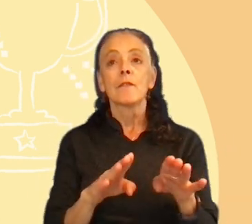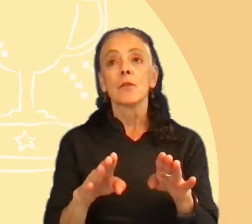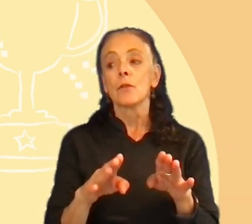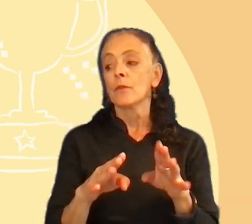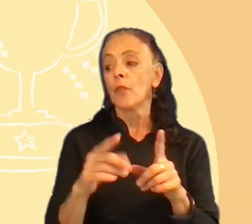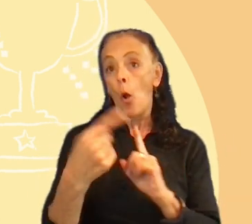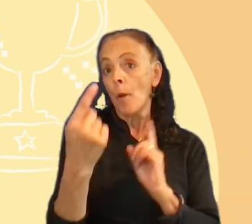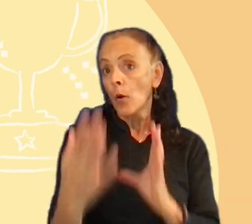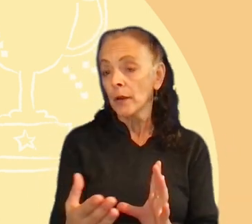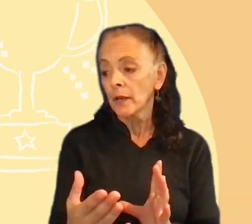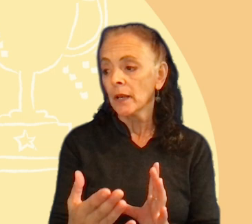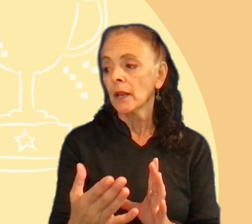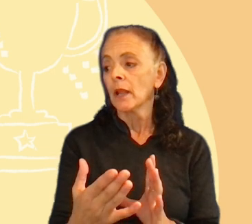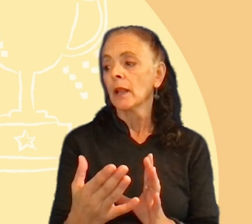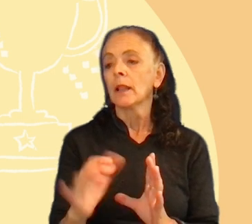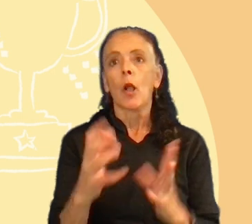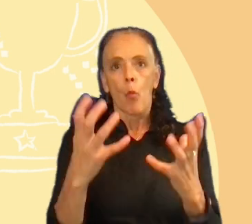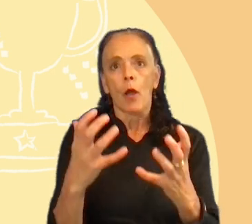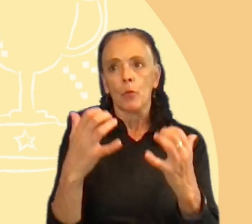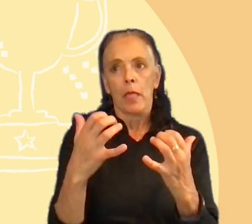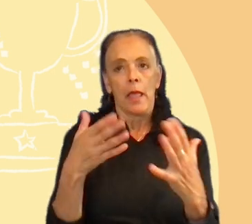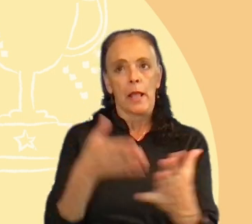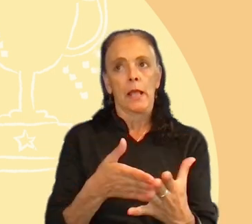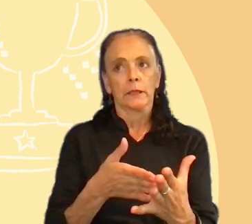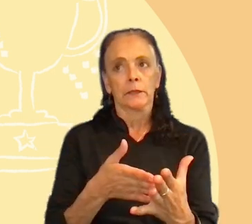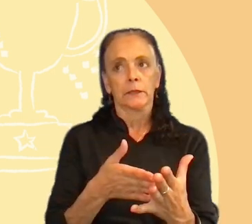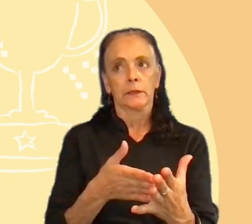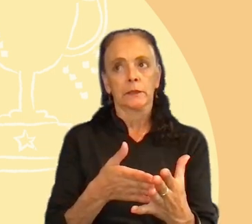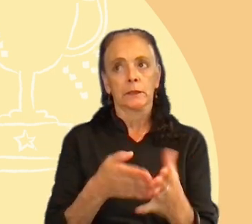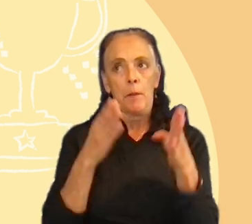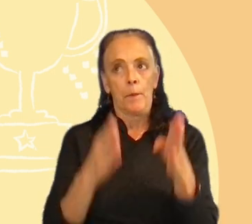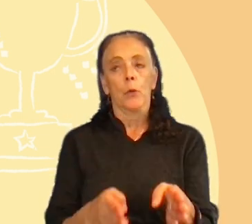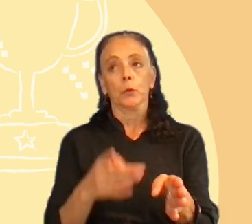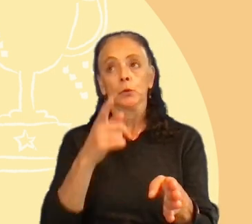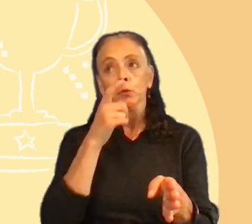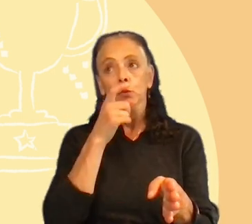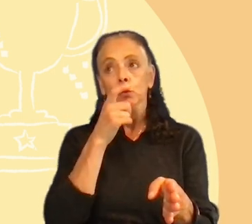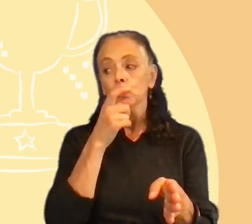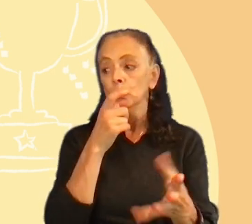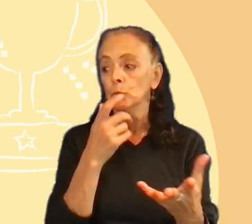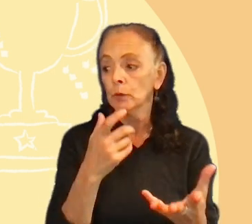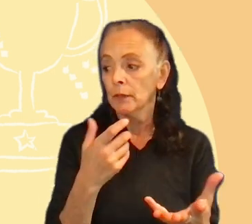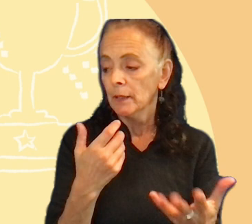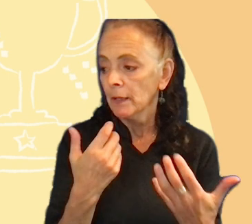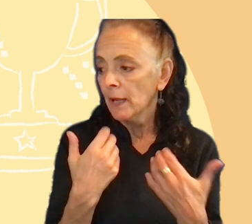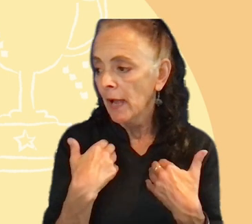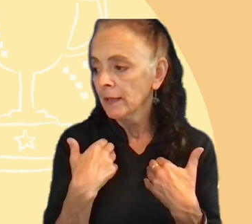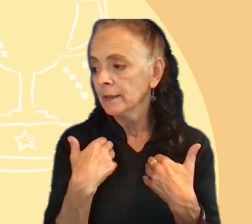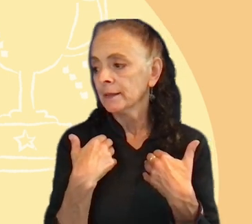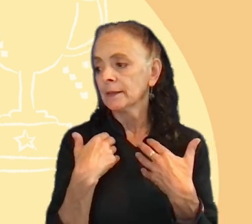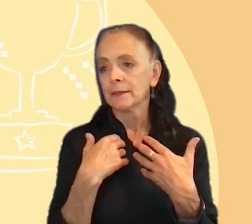like to play against someone who has an instant gameplay, and this is